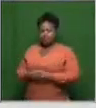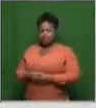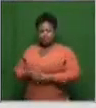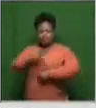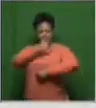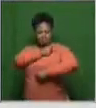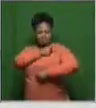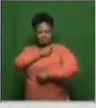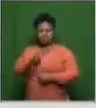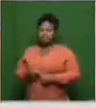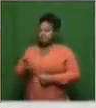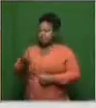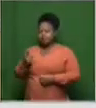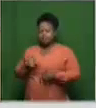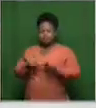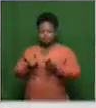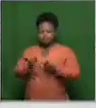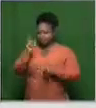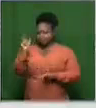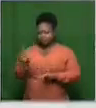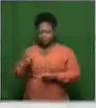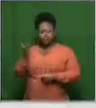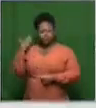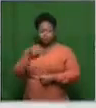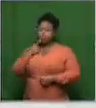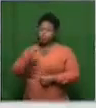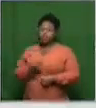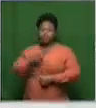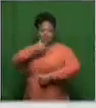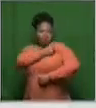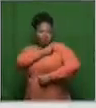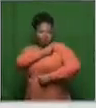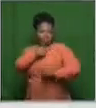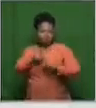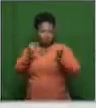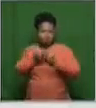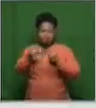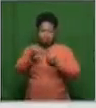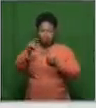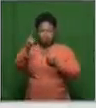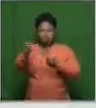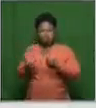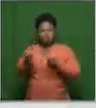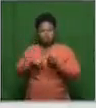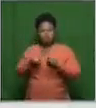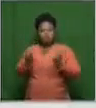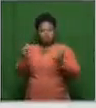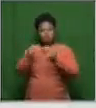Just to mention some of those buzz phrases that we stated at the top, vaccine nationalism, gluttony, equal distribution,